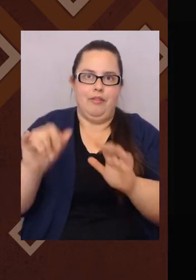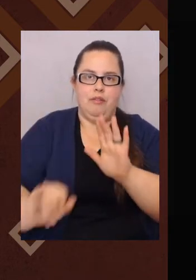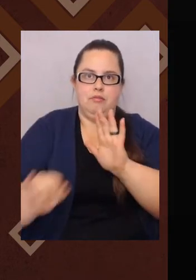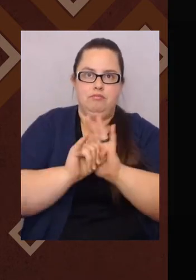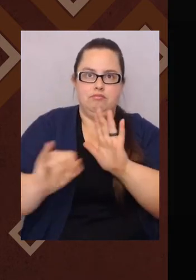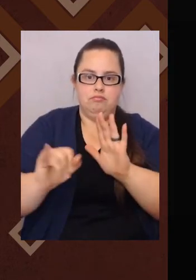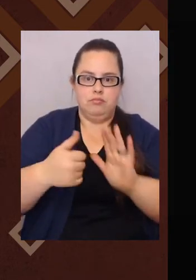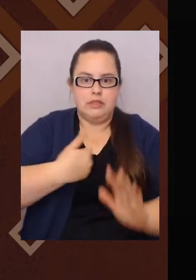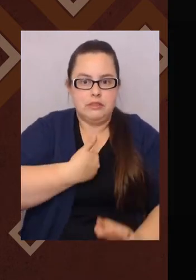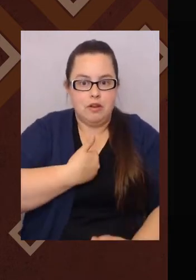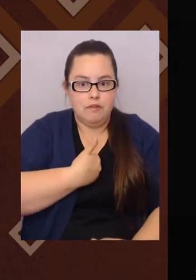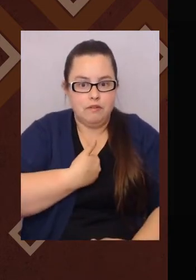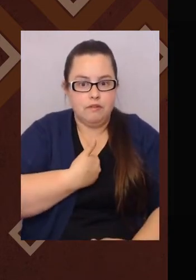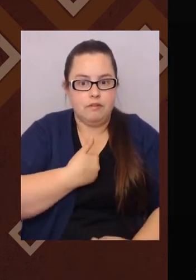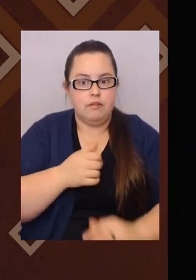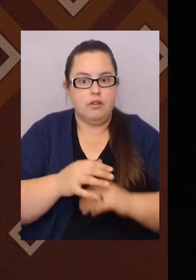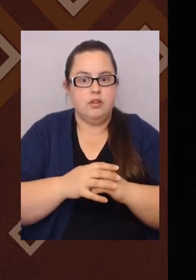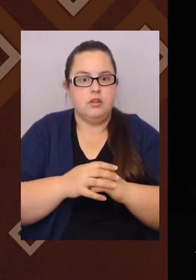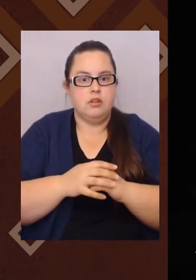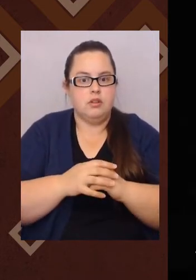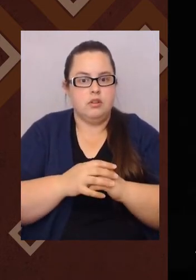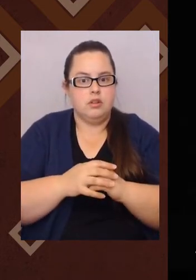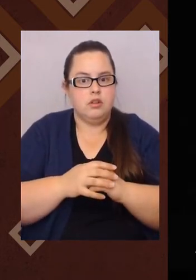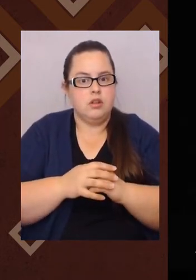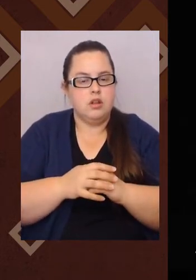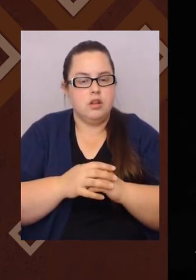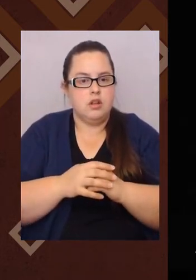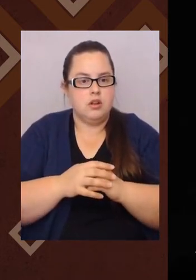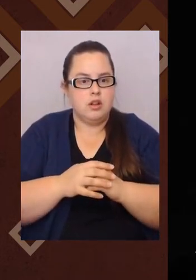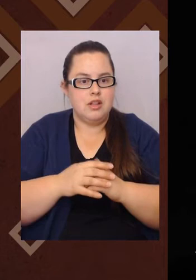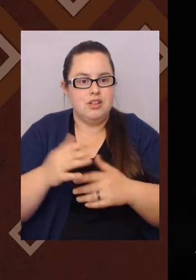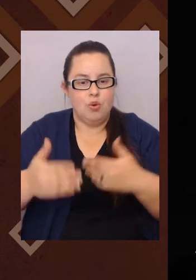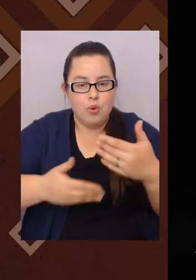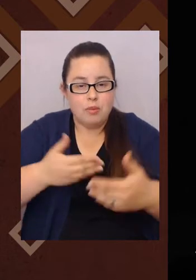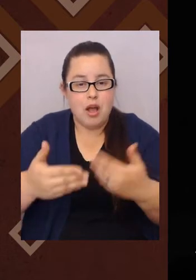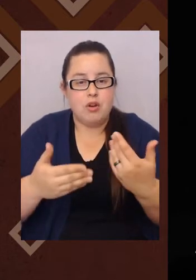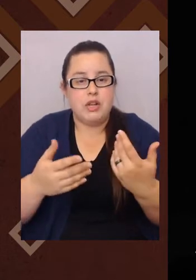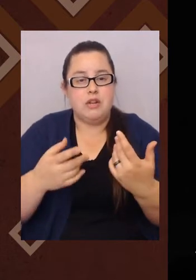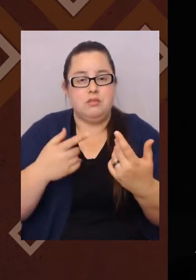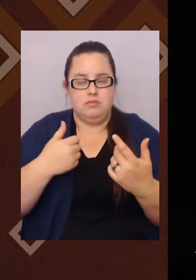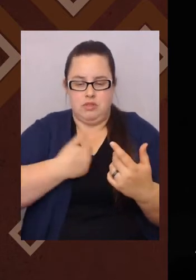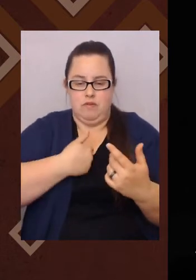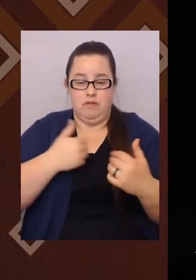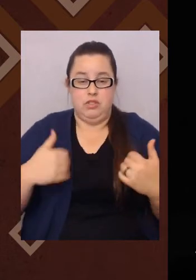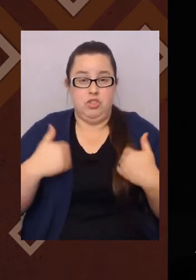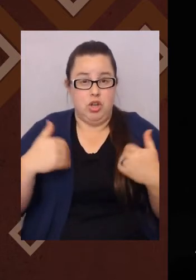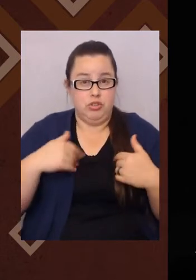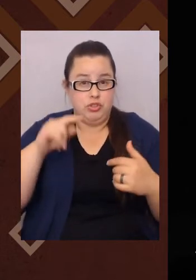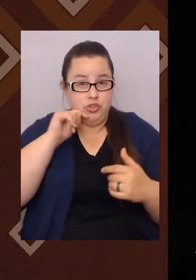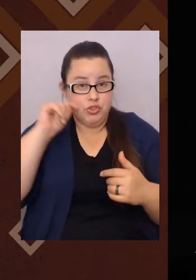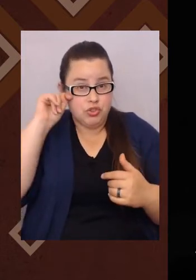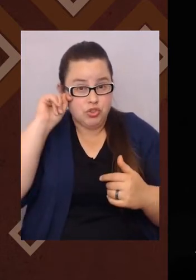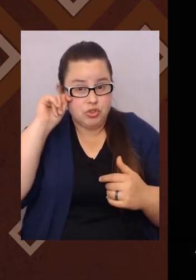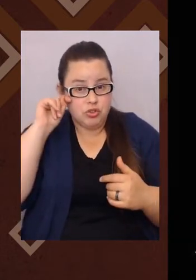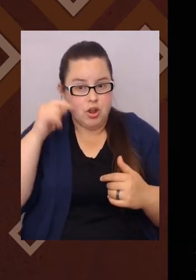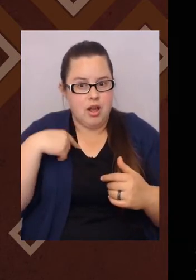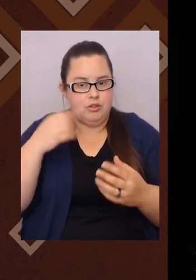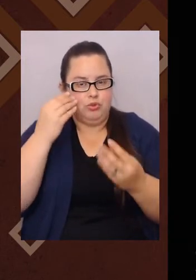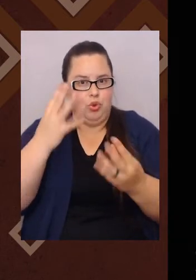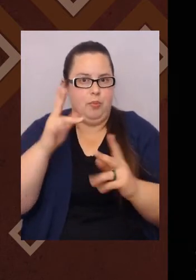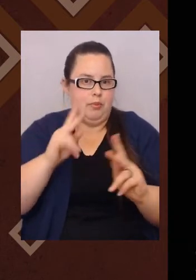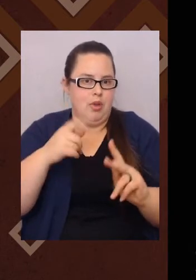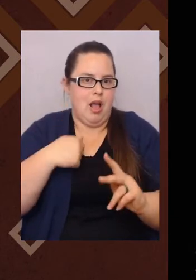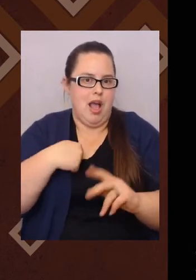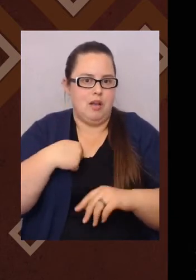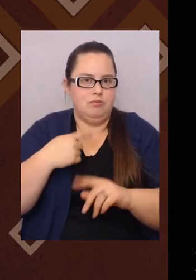And the kids are like, what are you talking about? And it was like a big thing. People generally, you know, unless I speak Spanish, you know,